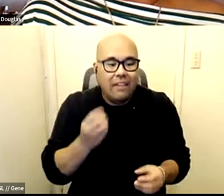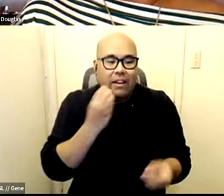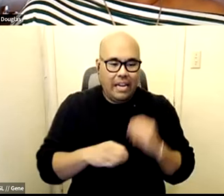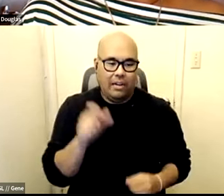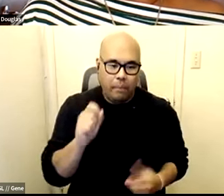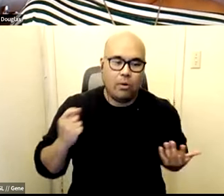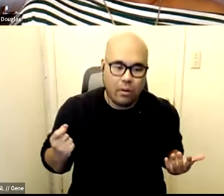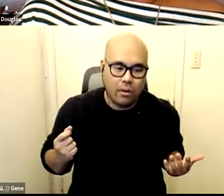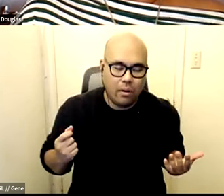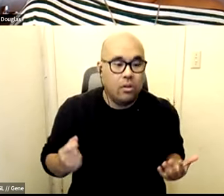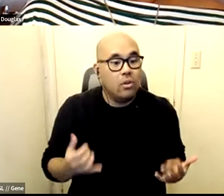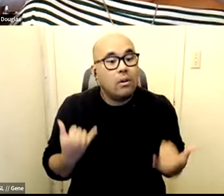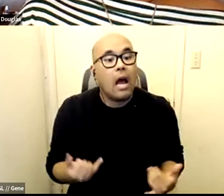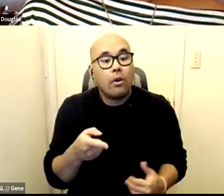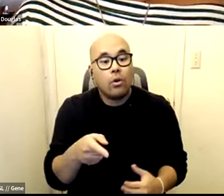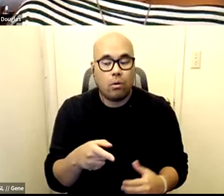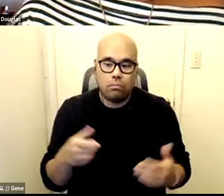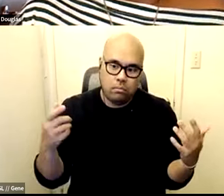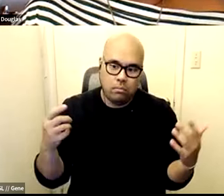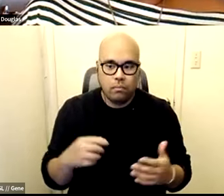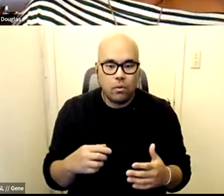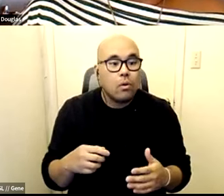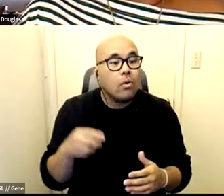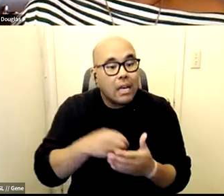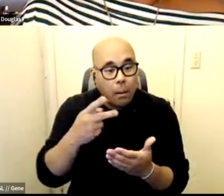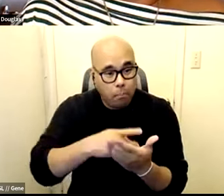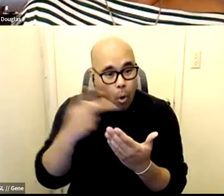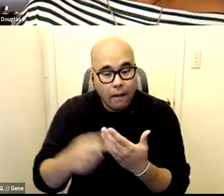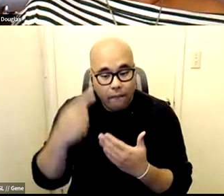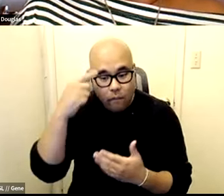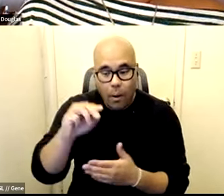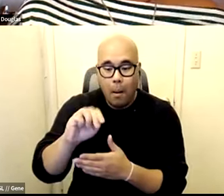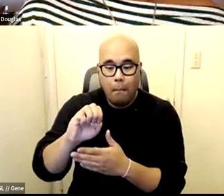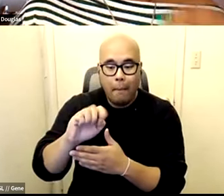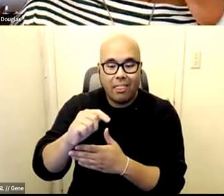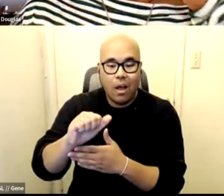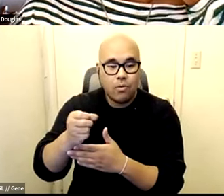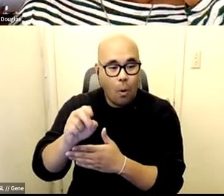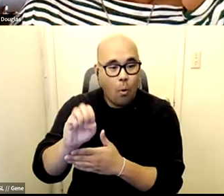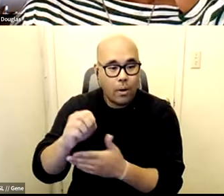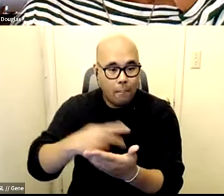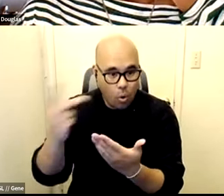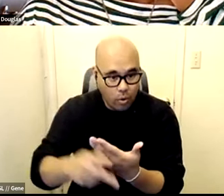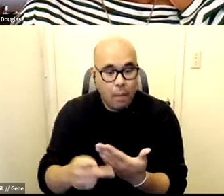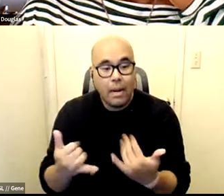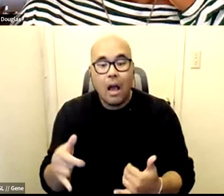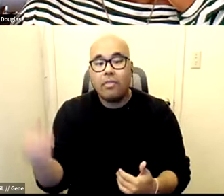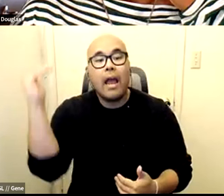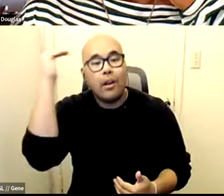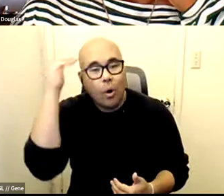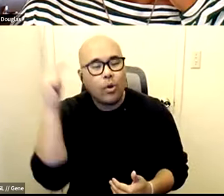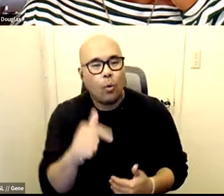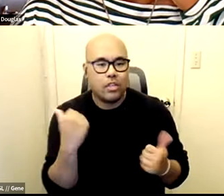so now you're on maybe a methadone program so they know that you're going to find a way to